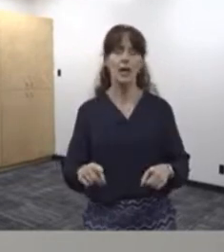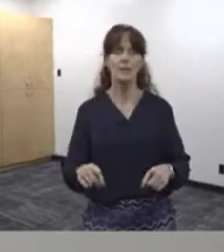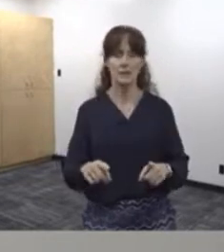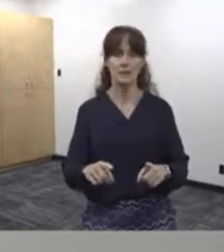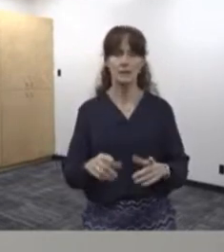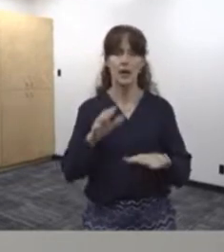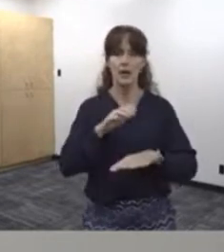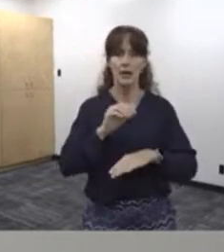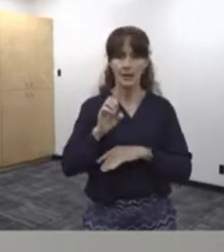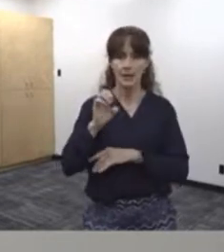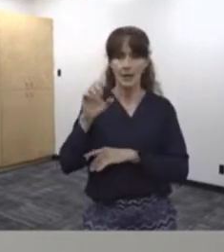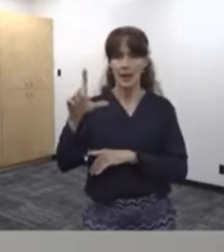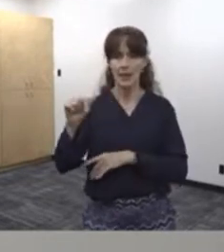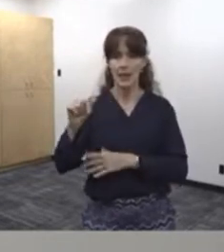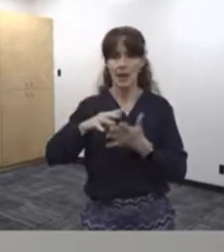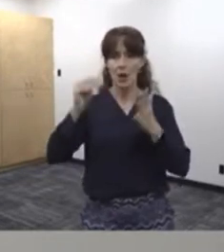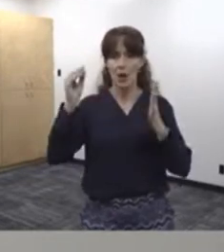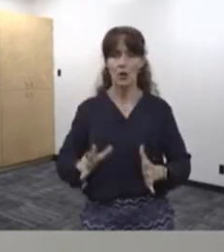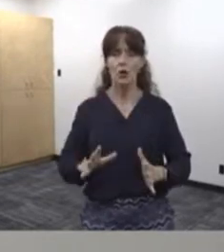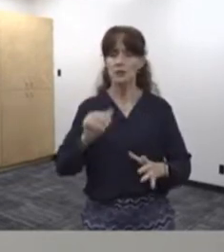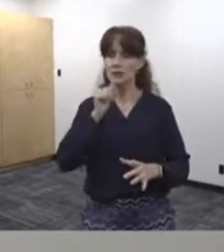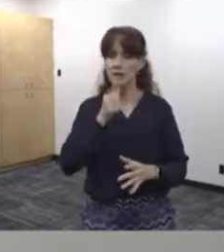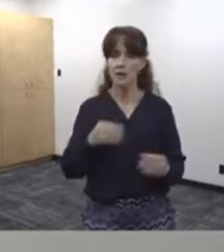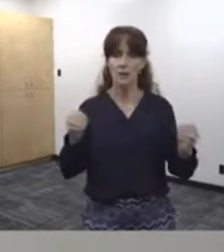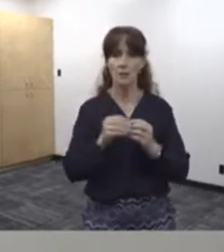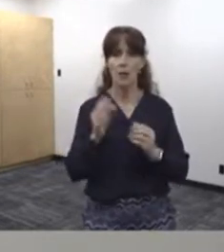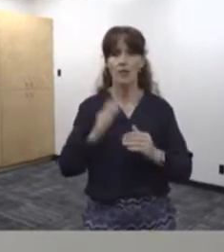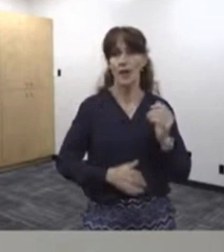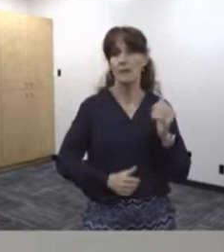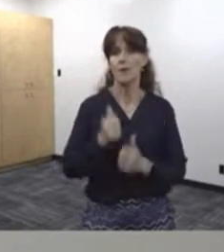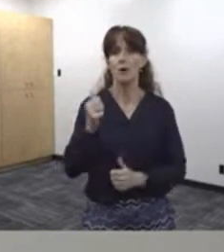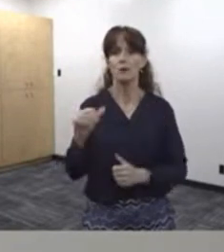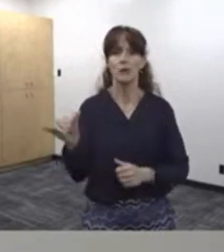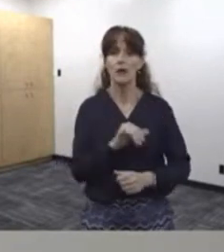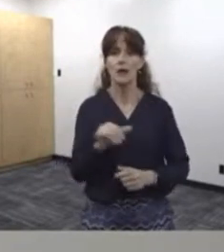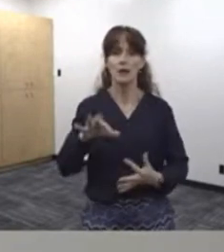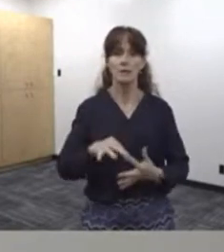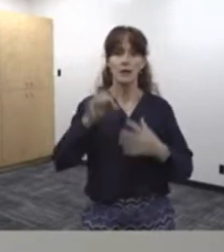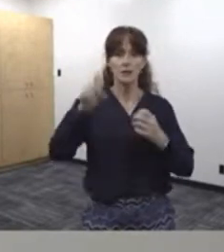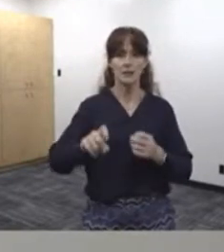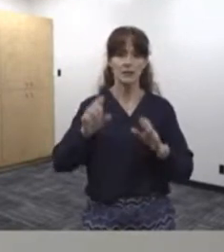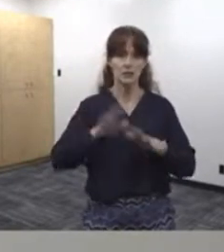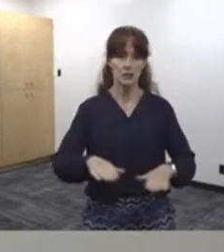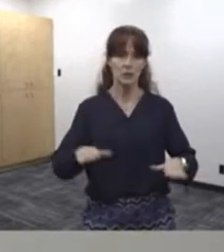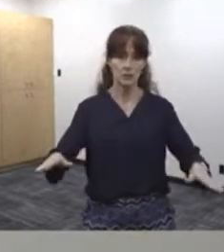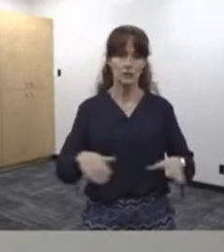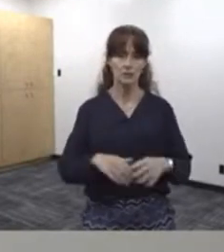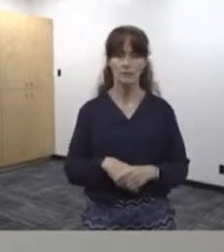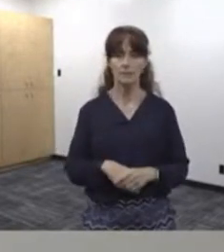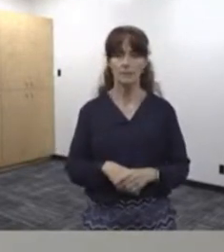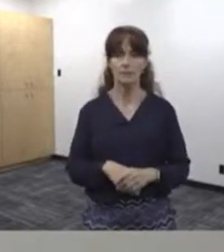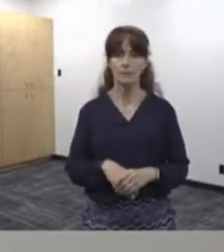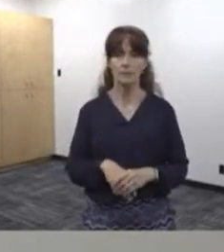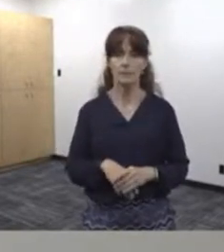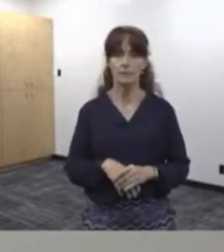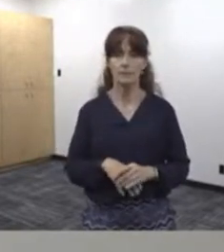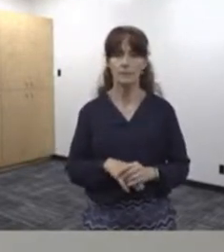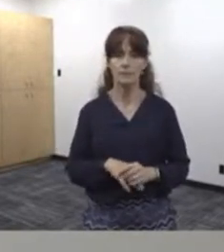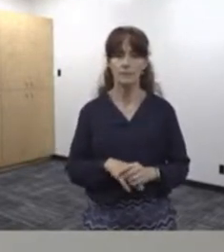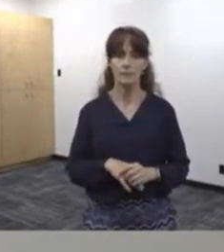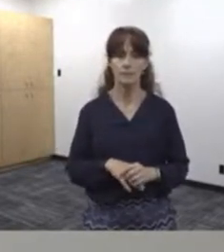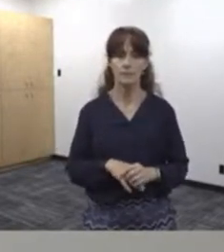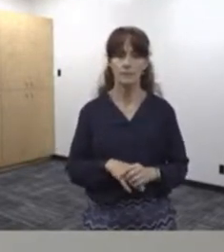our English language learners are suffering more than most, as well as our special needs children. And then